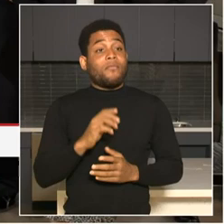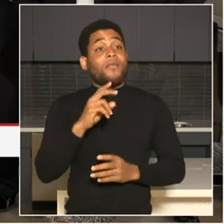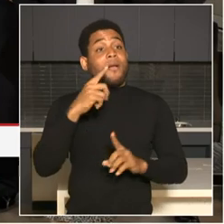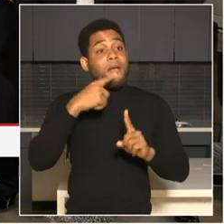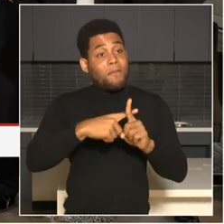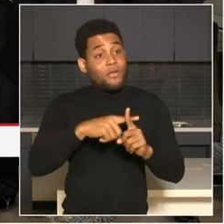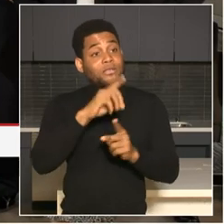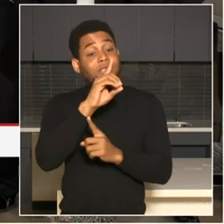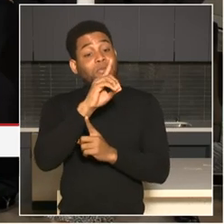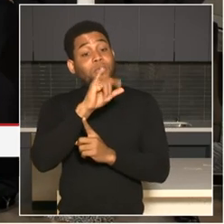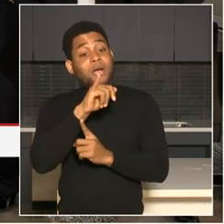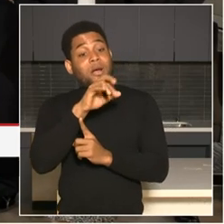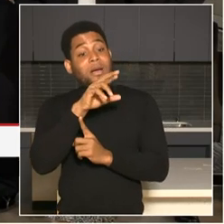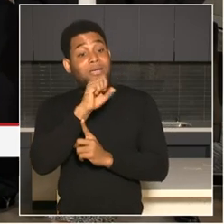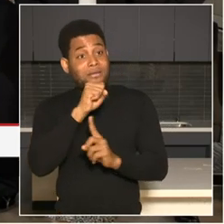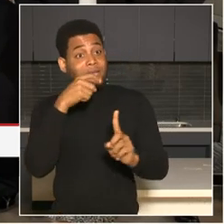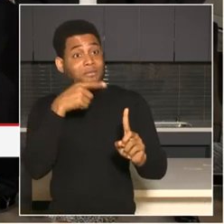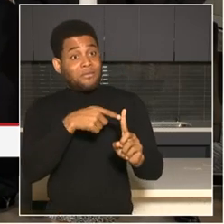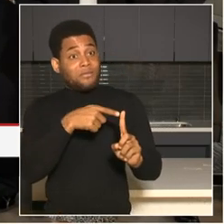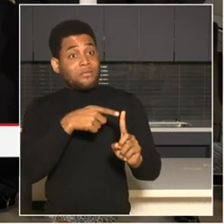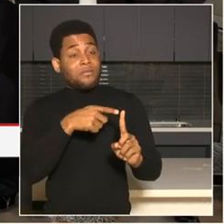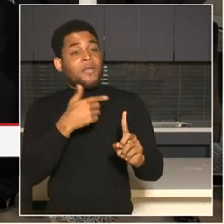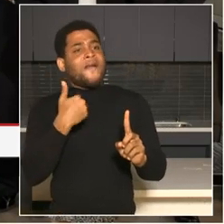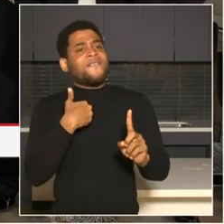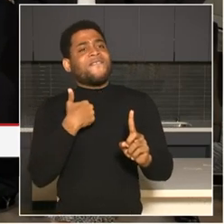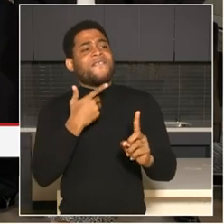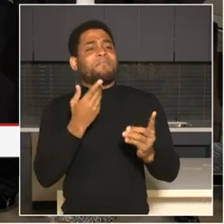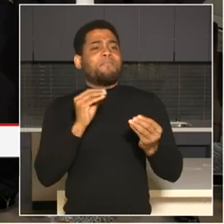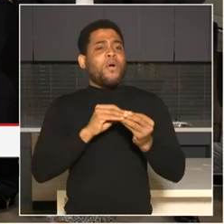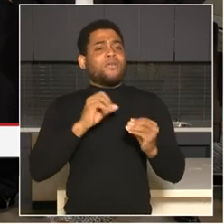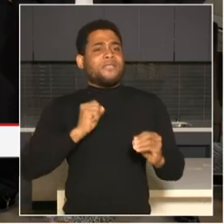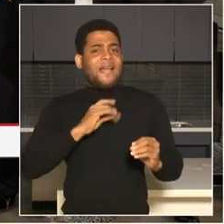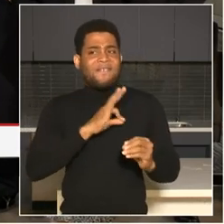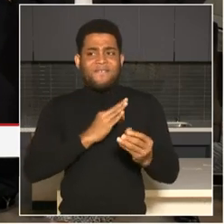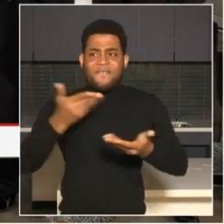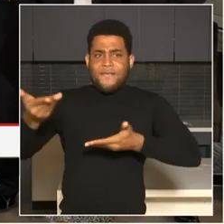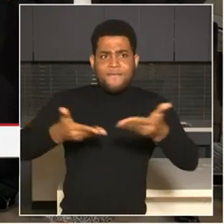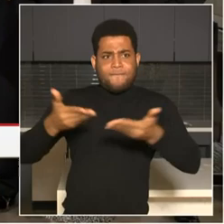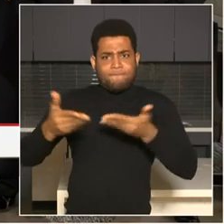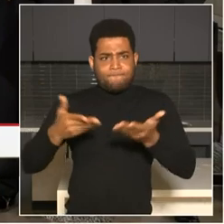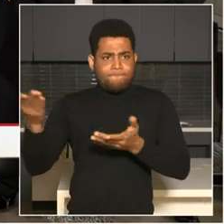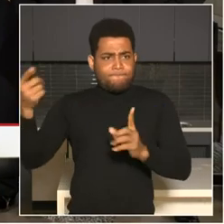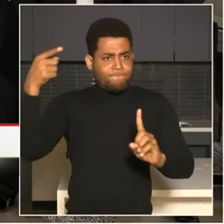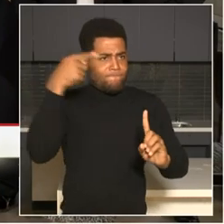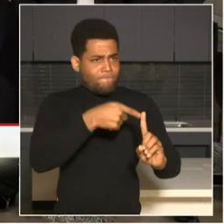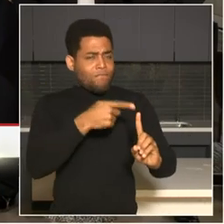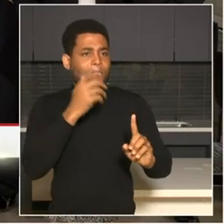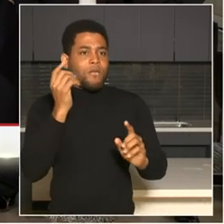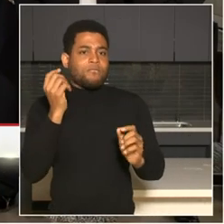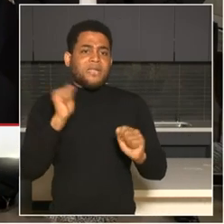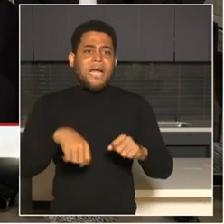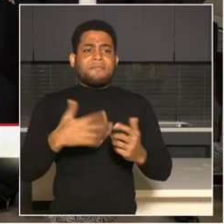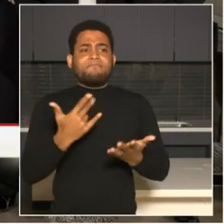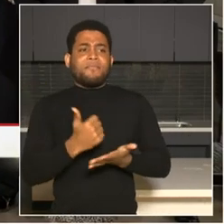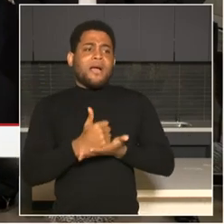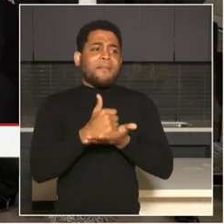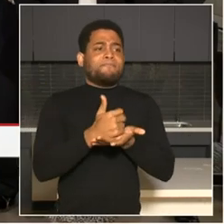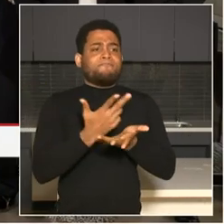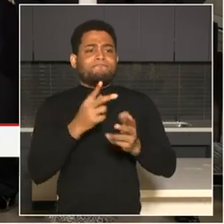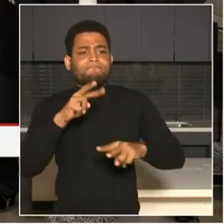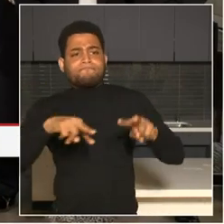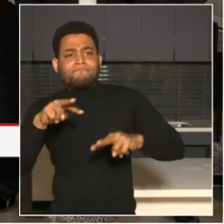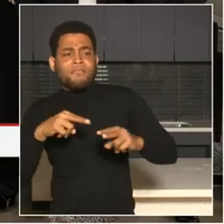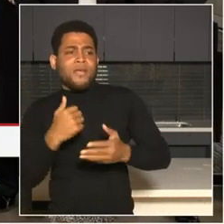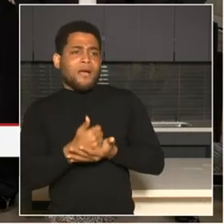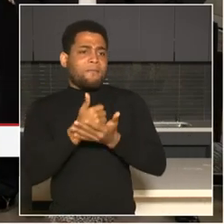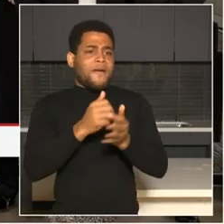and leadership to support the continuum of care for court-involved young people and their families. So I want to